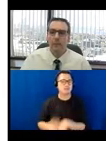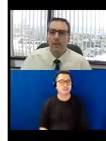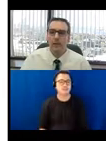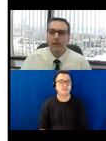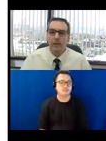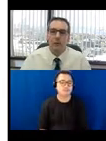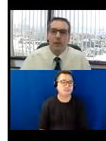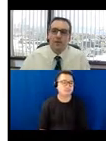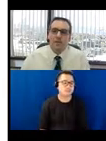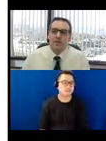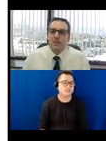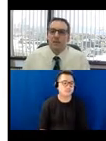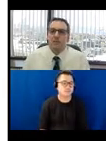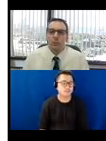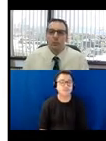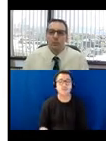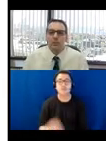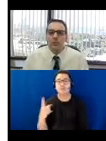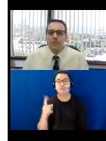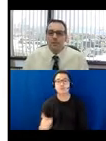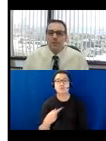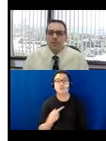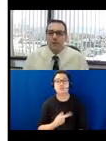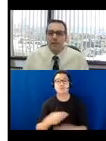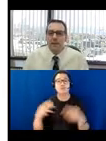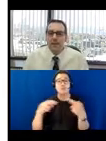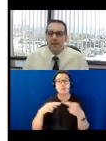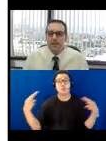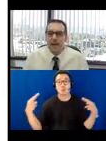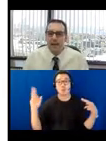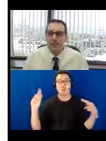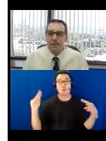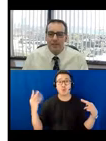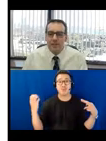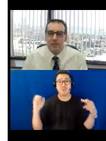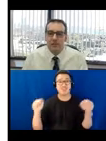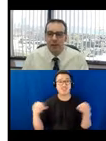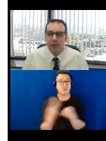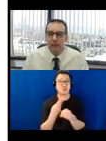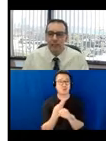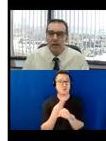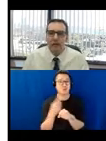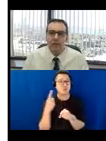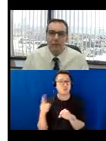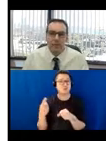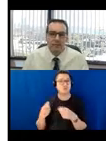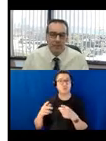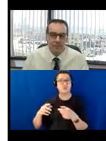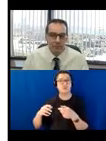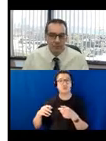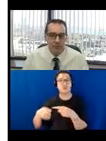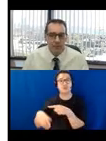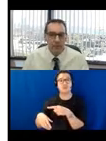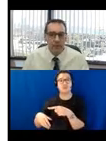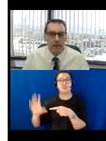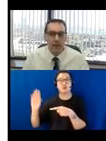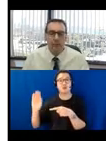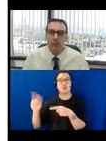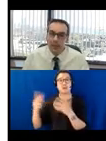We have another question that says, can rope be used as a side of a pedestrian corral if it's higher than 27 inches?